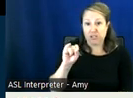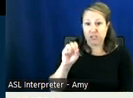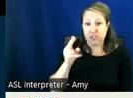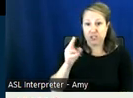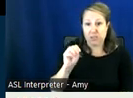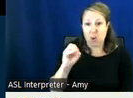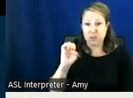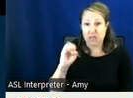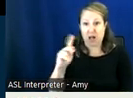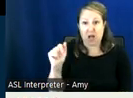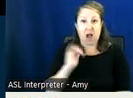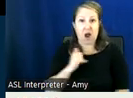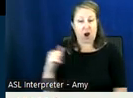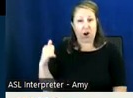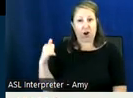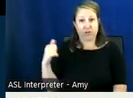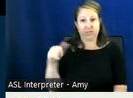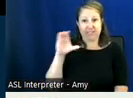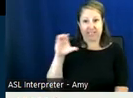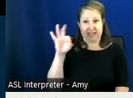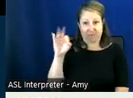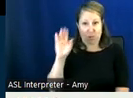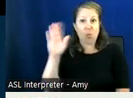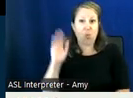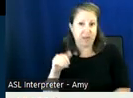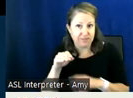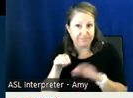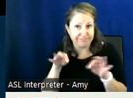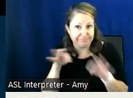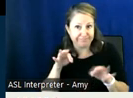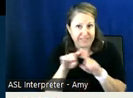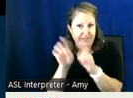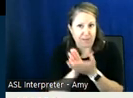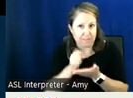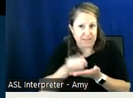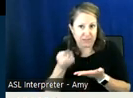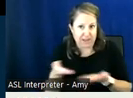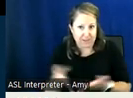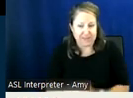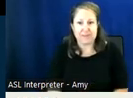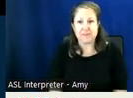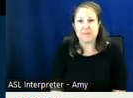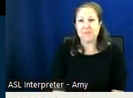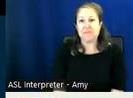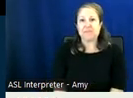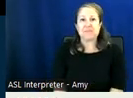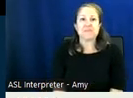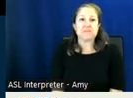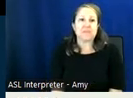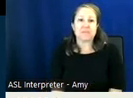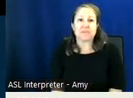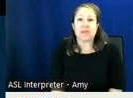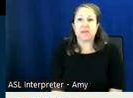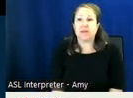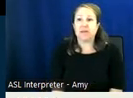and she'll be assisting with presenting on these various budget items next slide please so i just want to